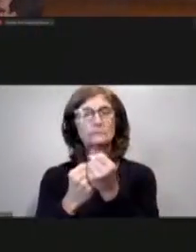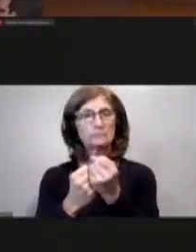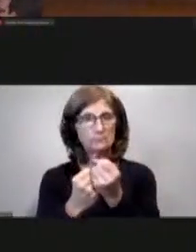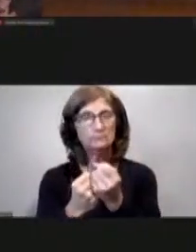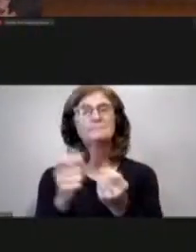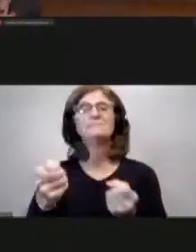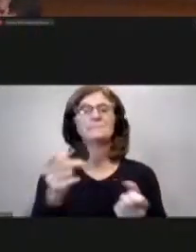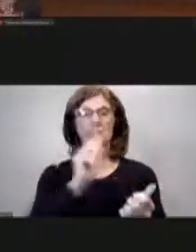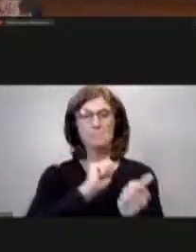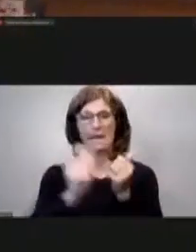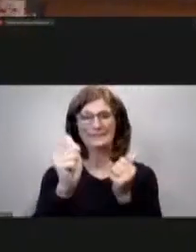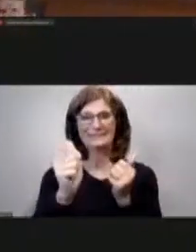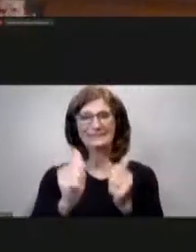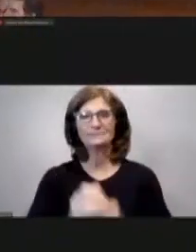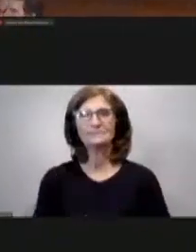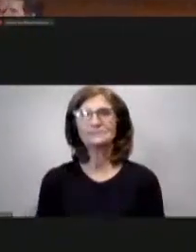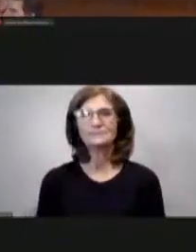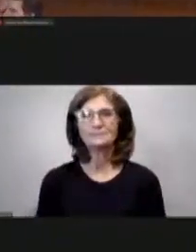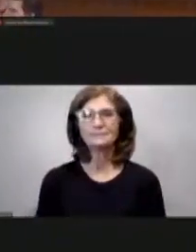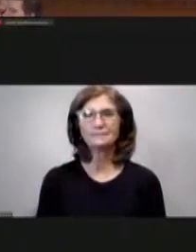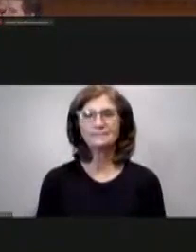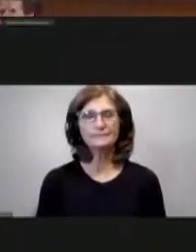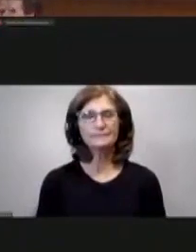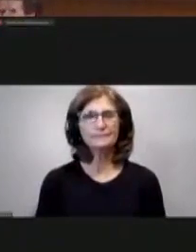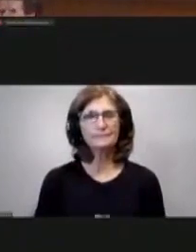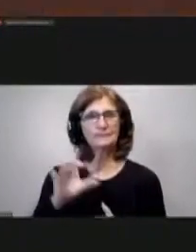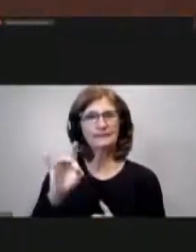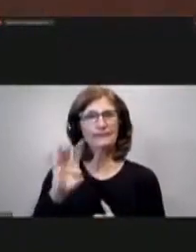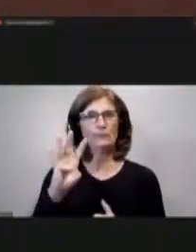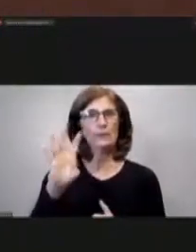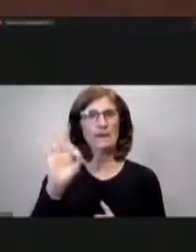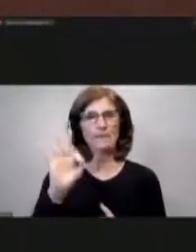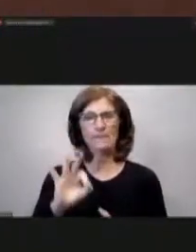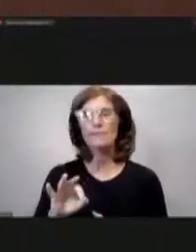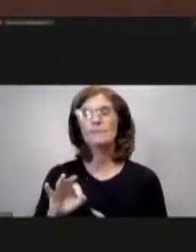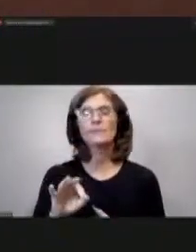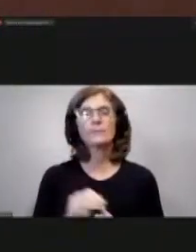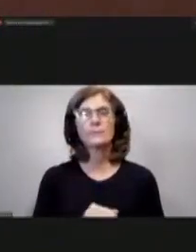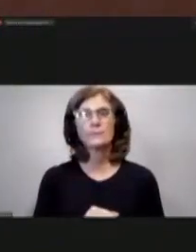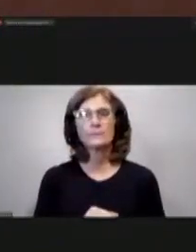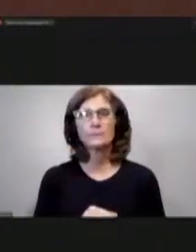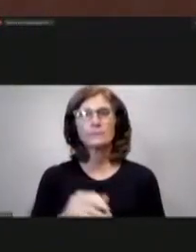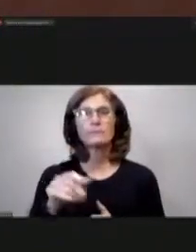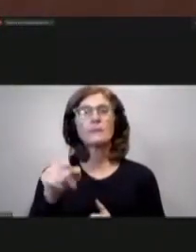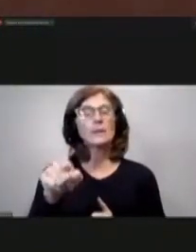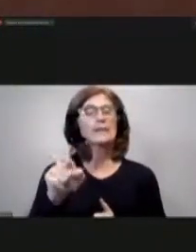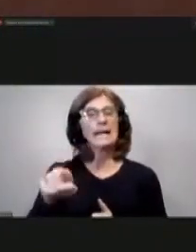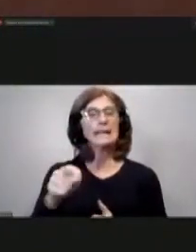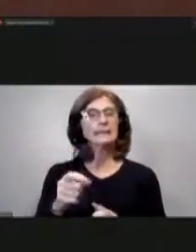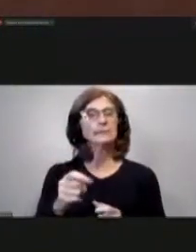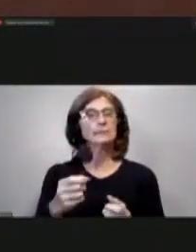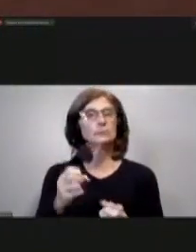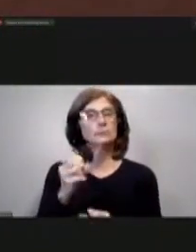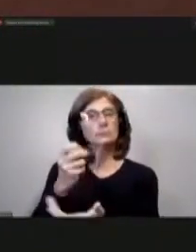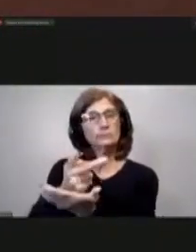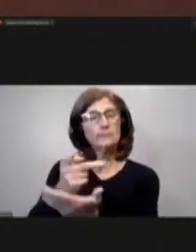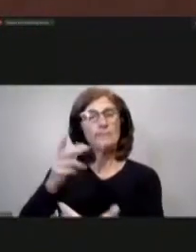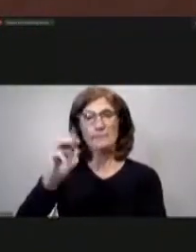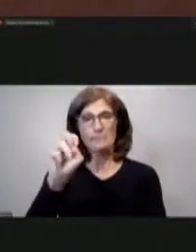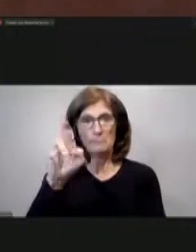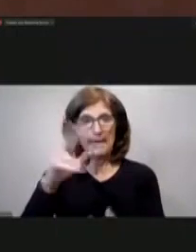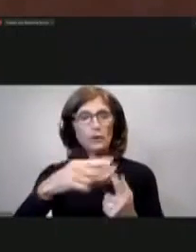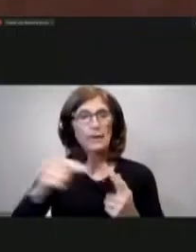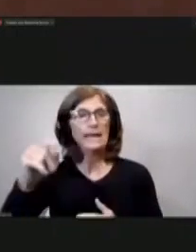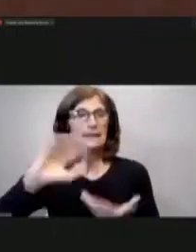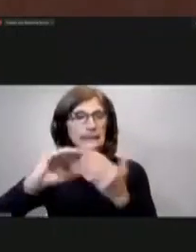any opposed affirmative recommendation bill 849 bill 849 resolution authorizing the mayor and the city solicitor